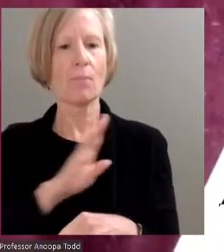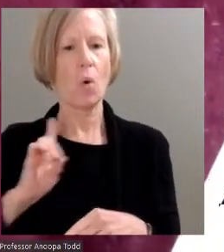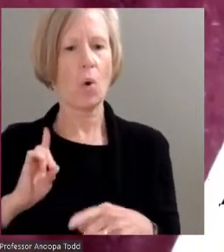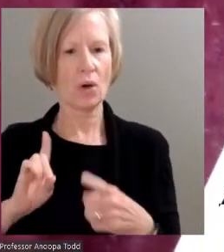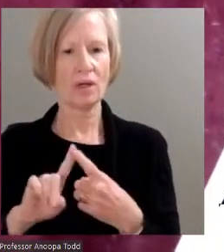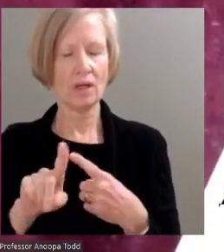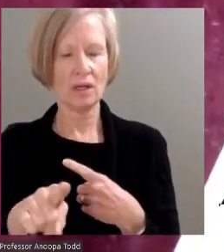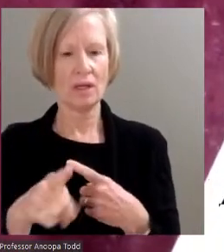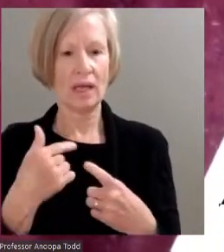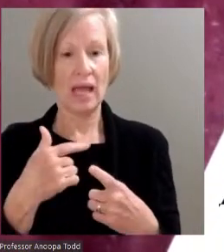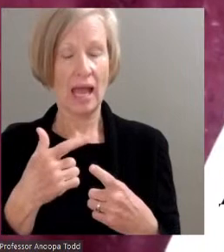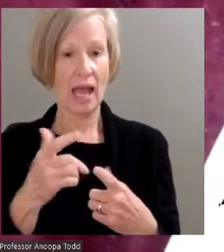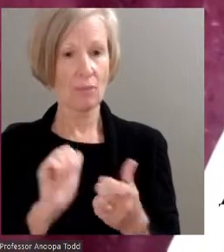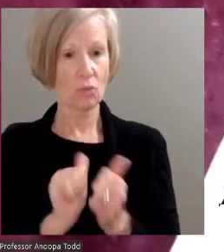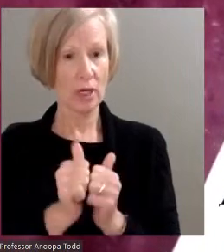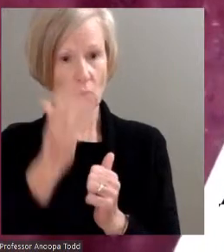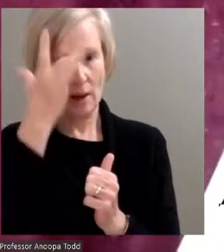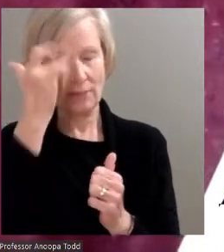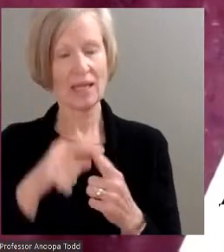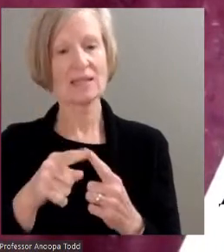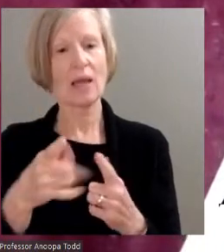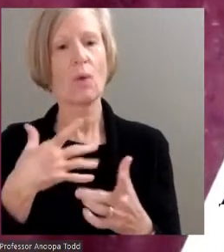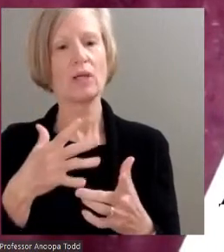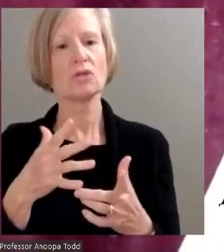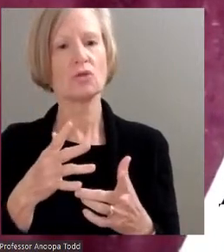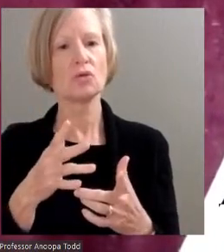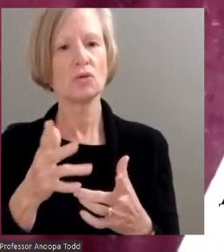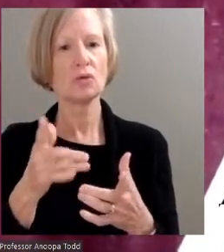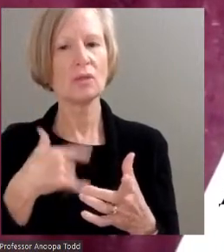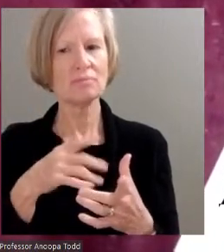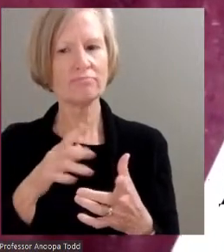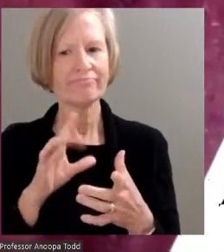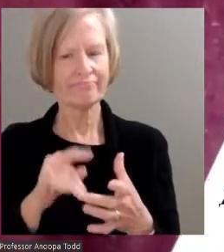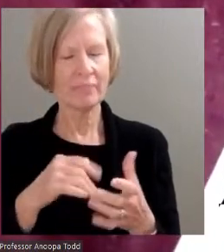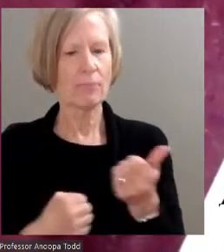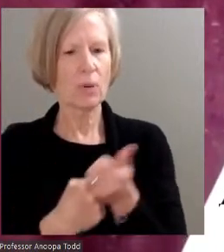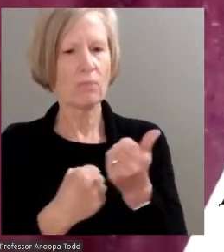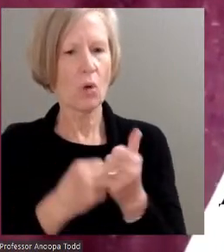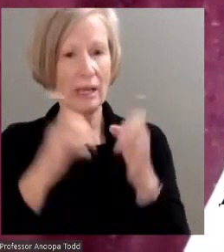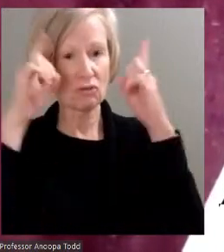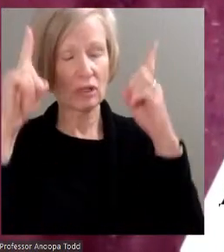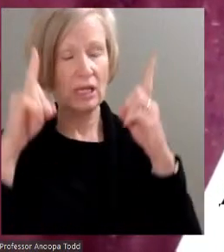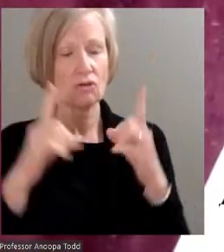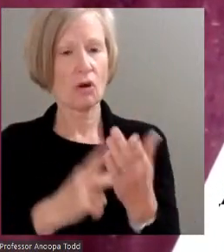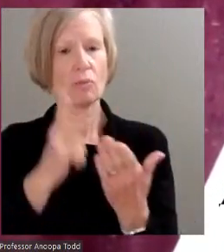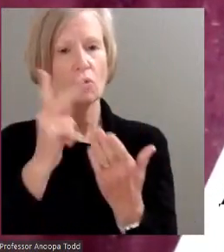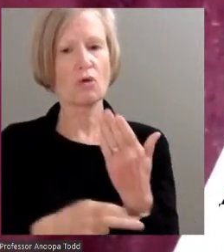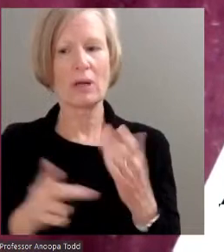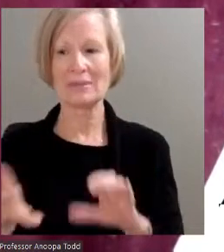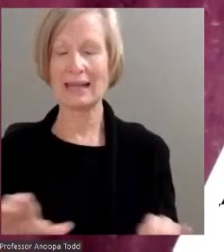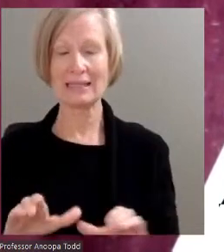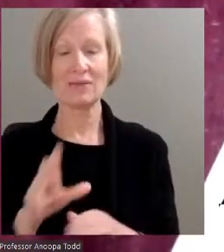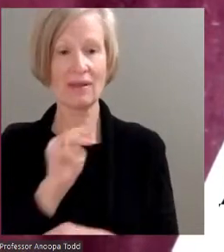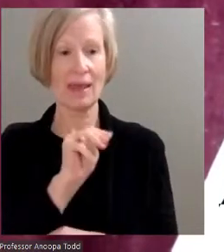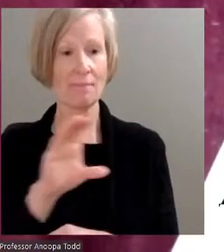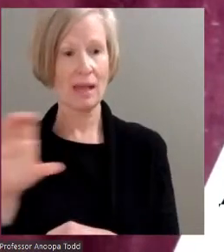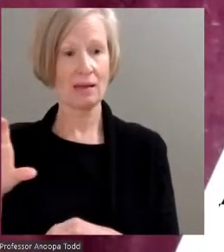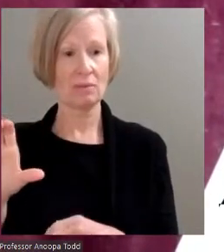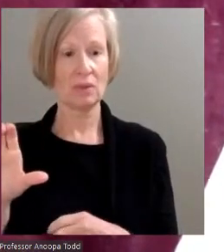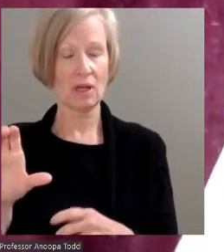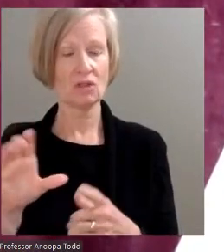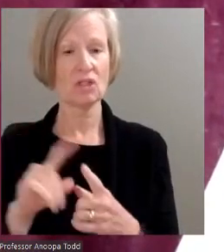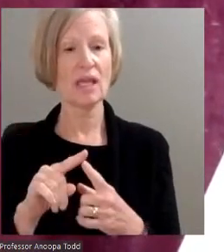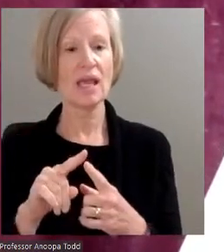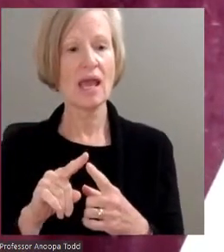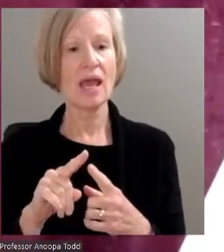running for a seat because supporting and promoting educational programs and activities at Mott Community College and raising